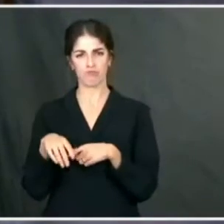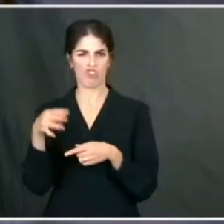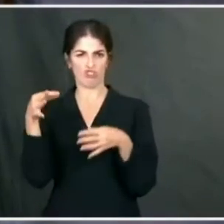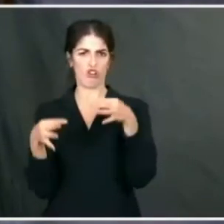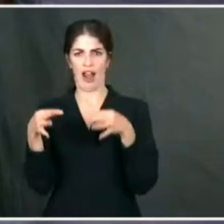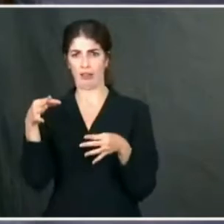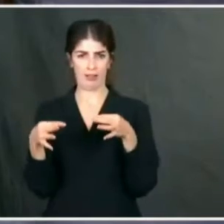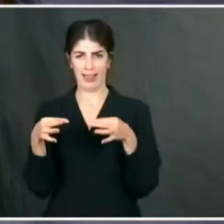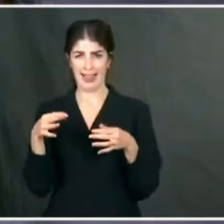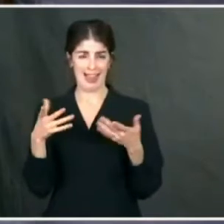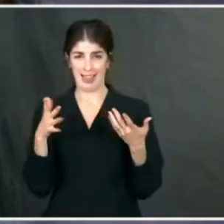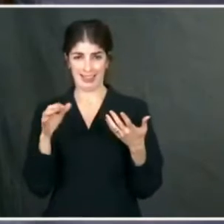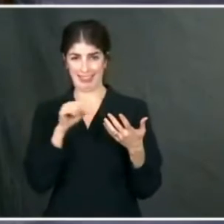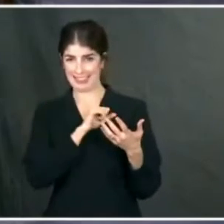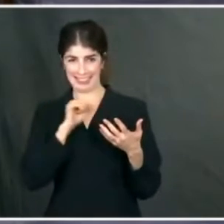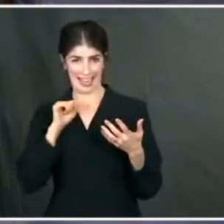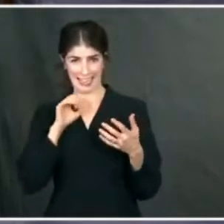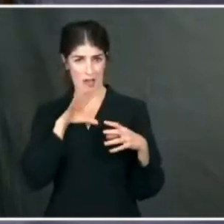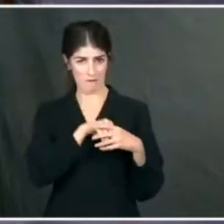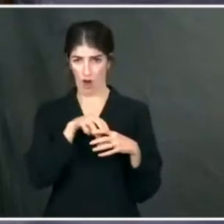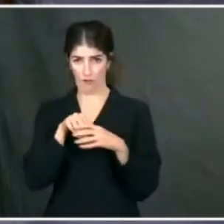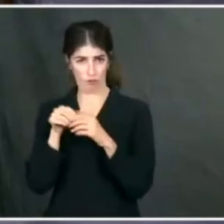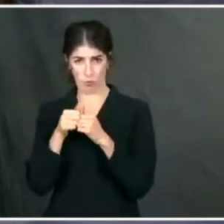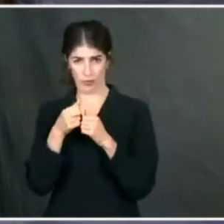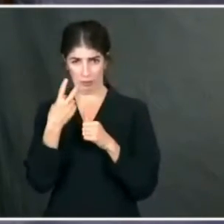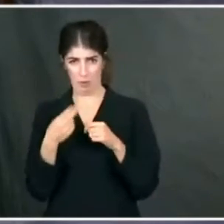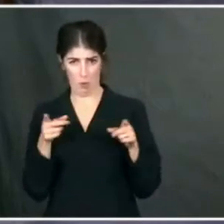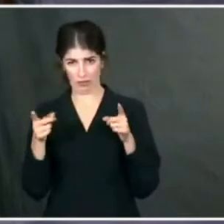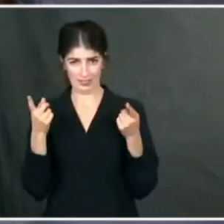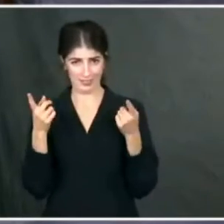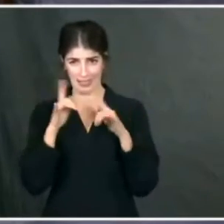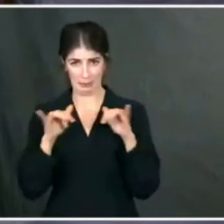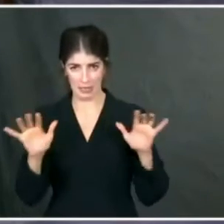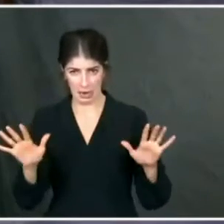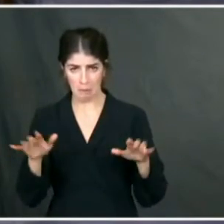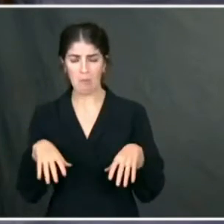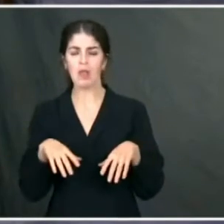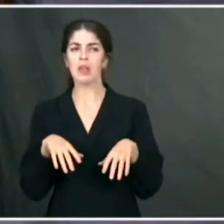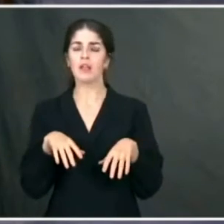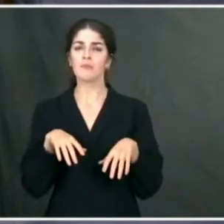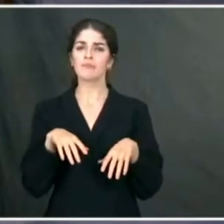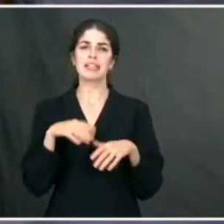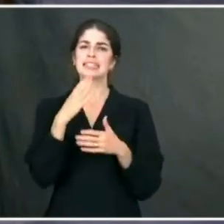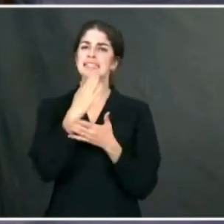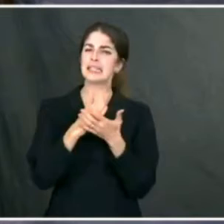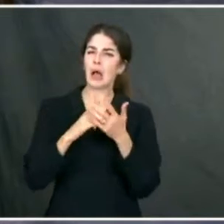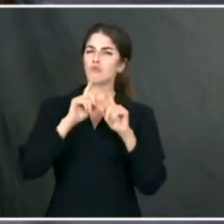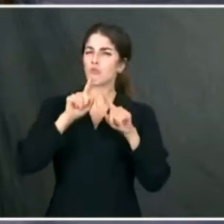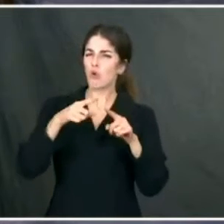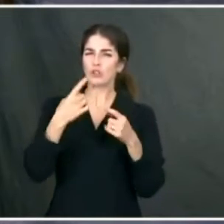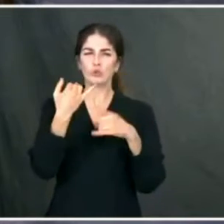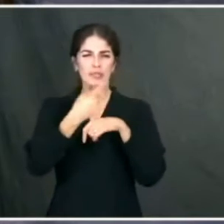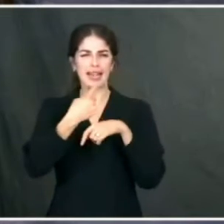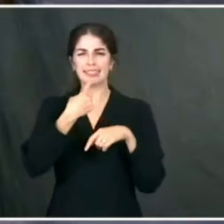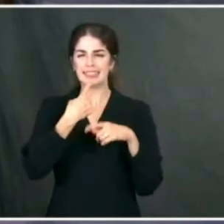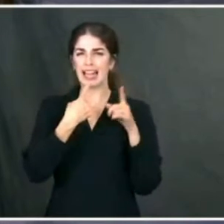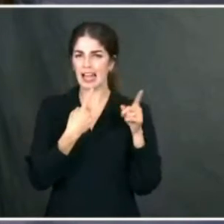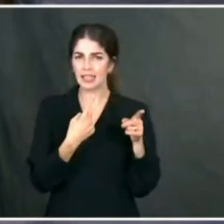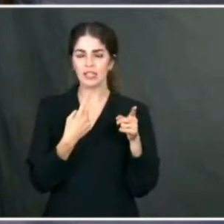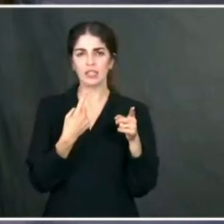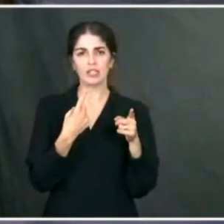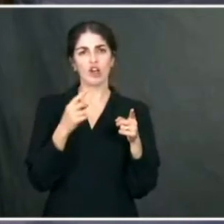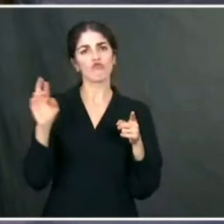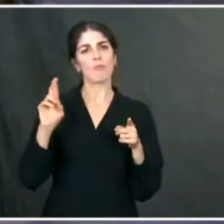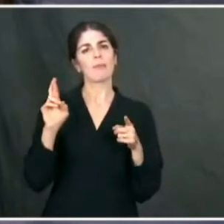things at the same time, two things at once. There's some reporting this afternoon that Republicans are pushing to have the impeachment trial